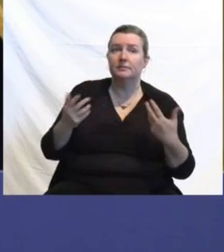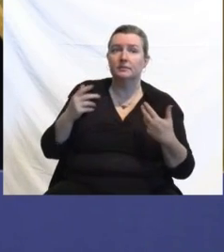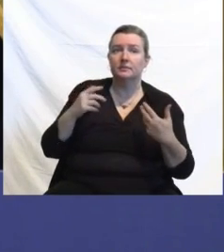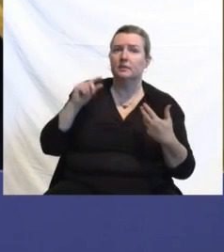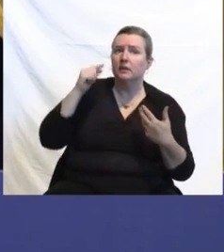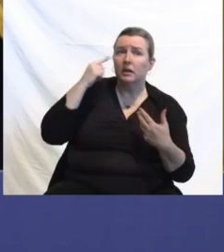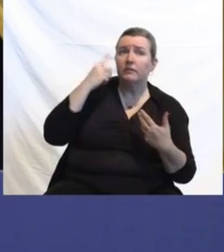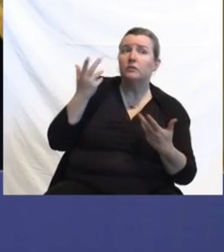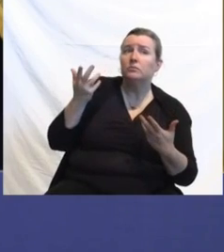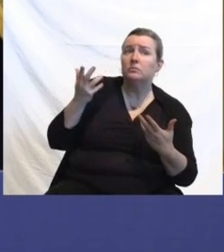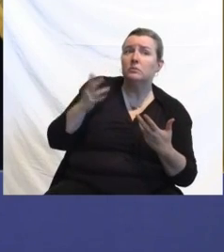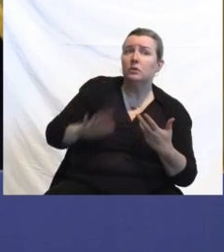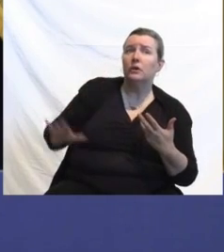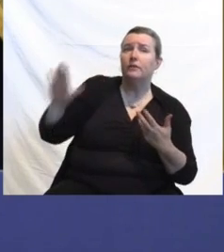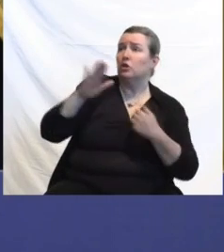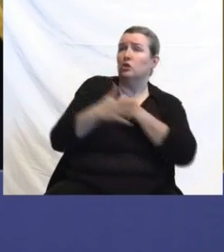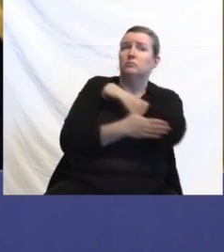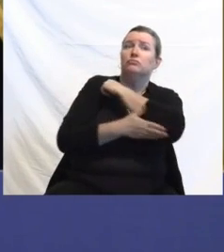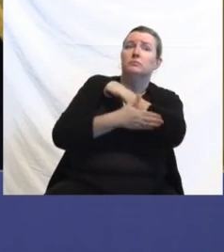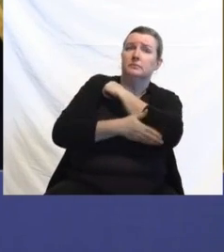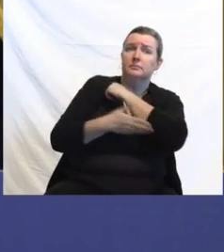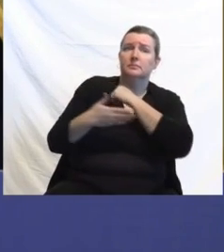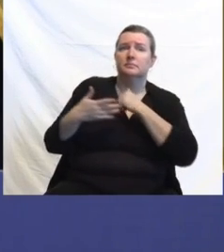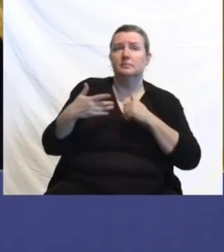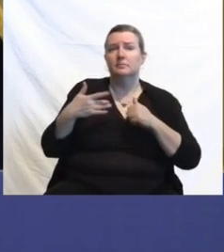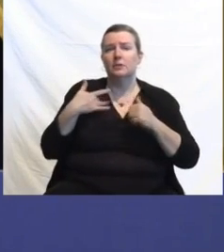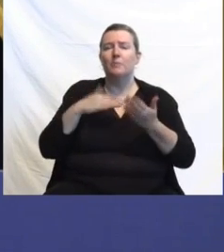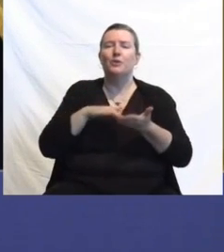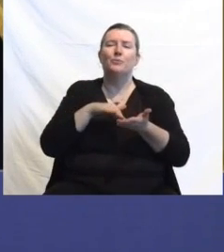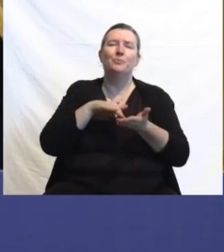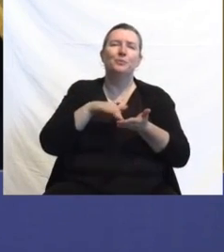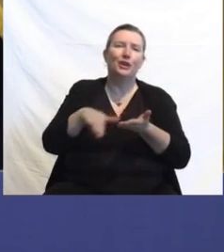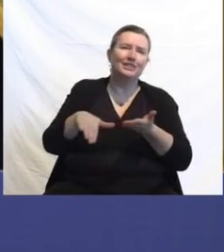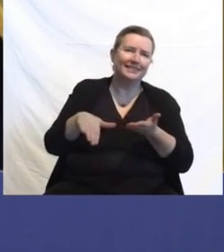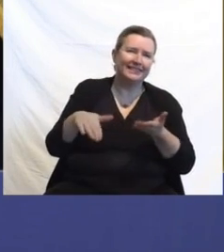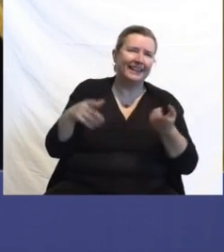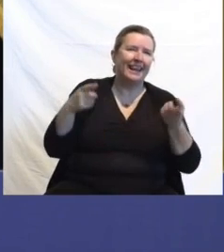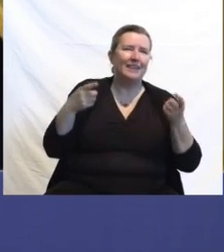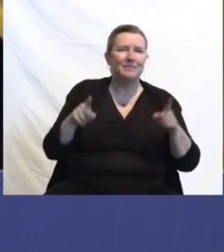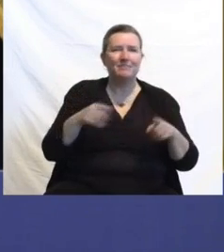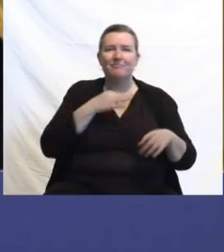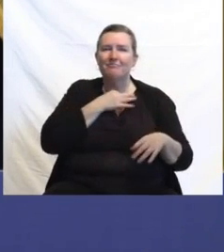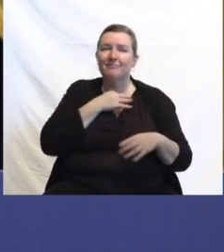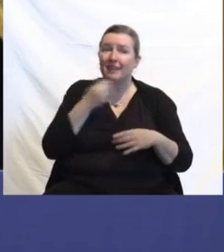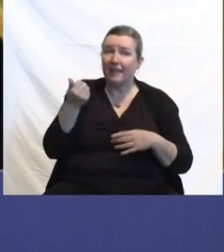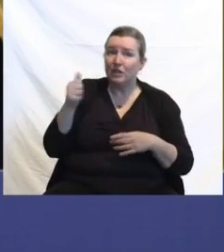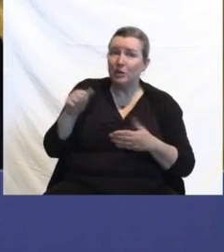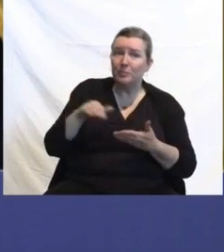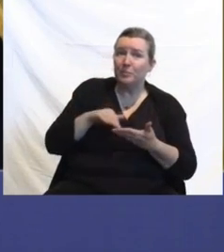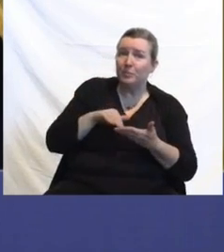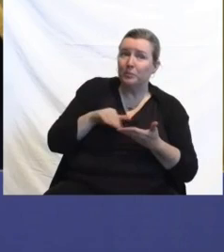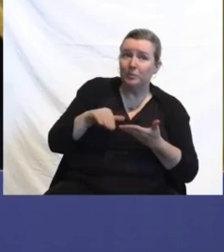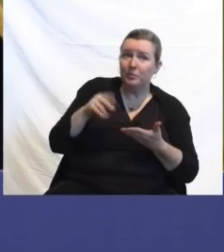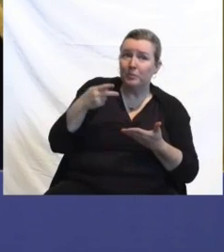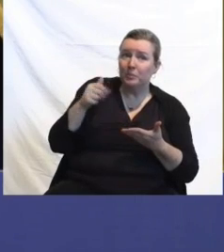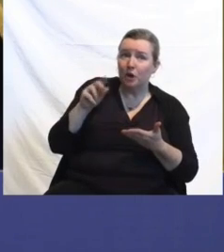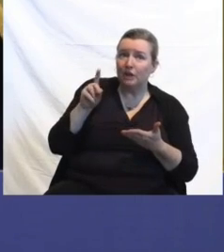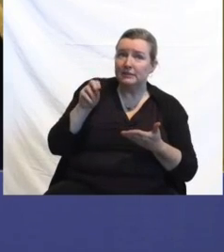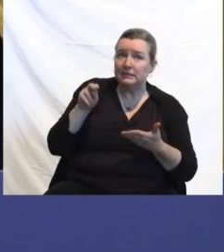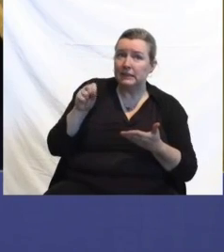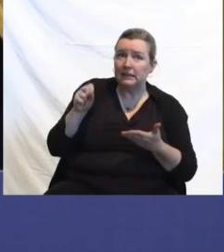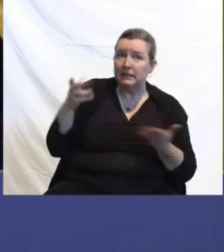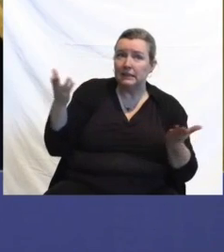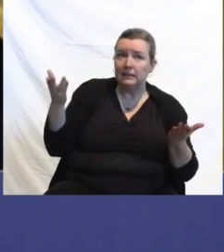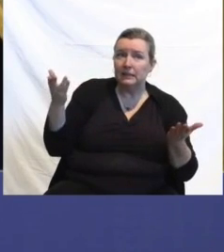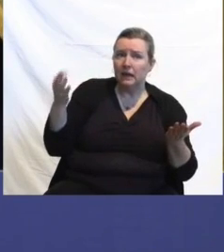have often announced pardons, commutations, and reprieves. Do you plan to make any pardons anytime soon? And if not, why is it that you will have